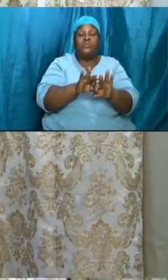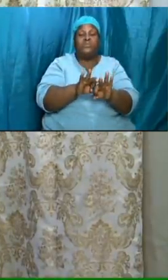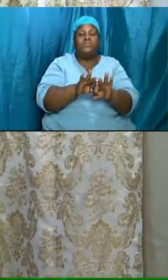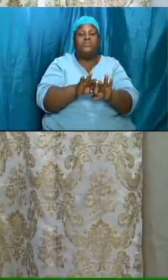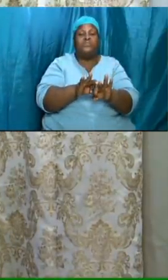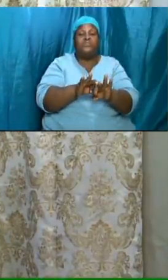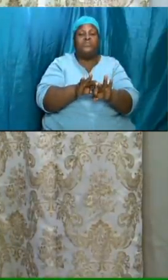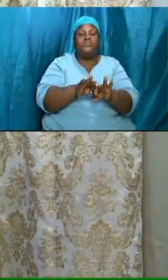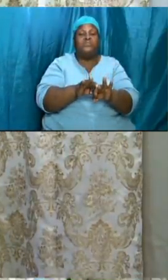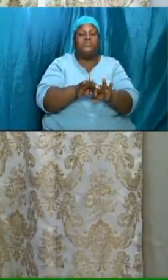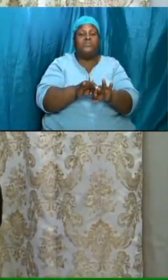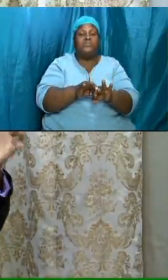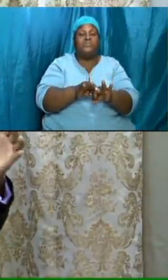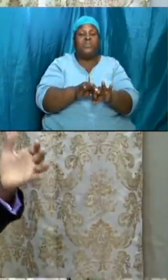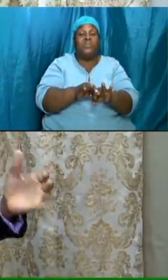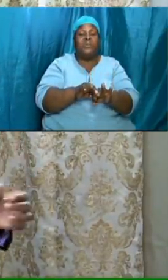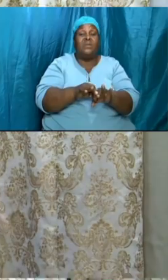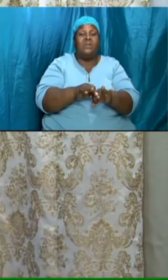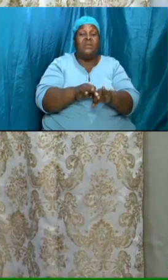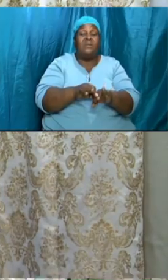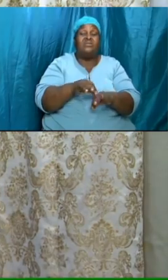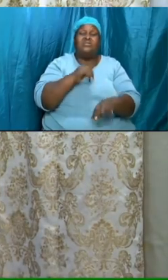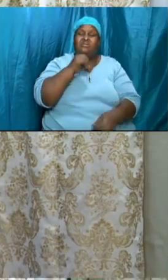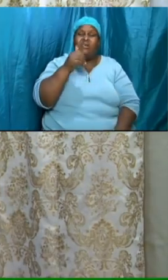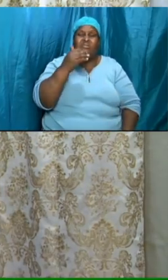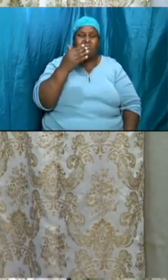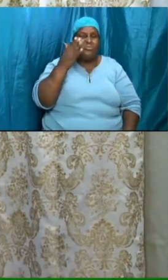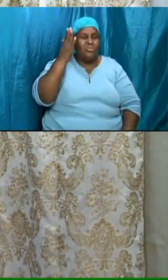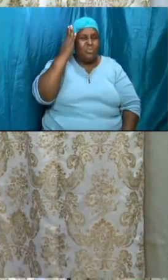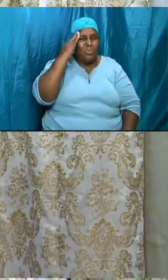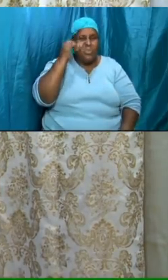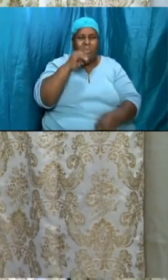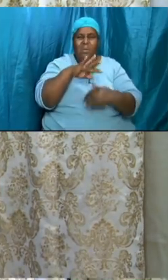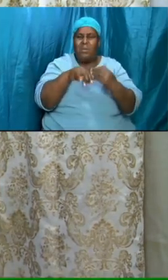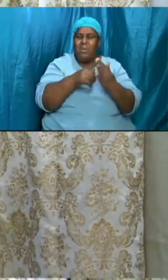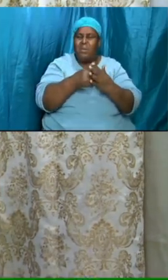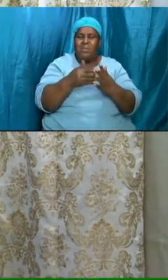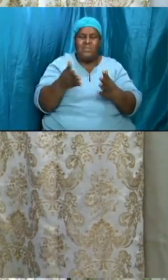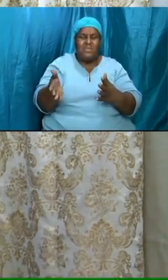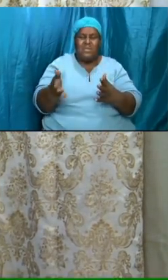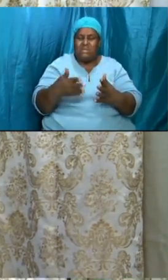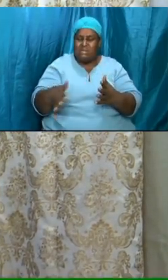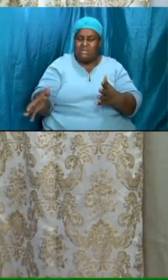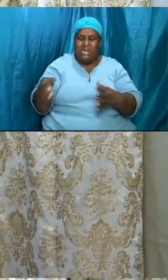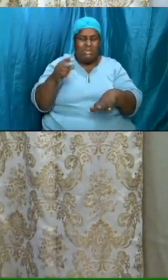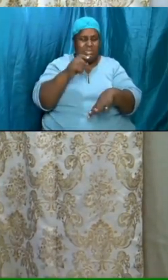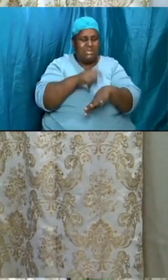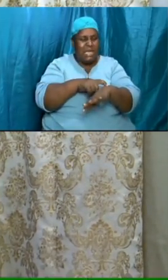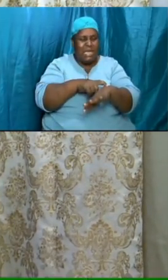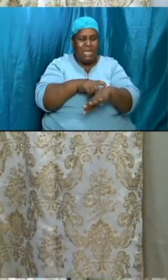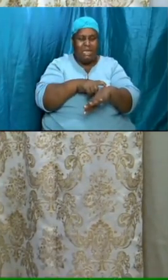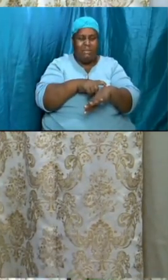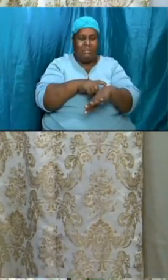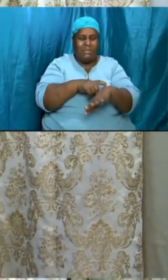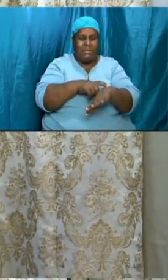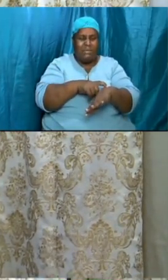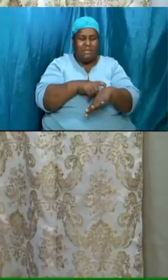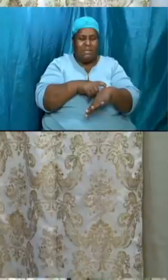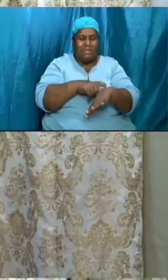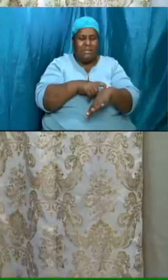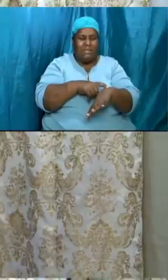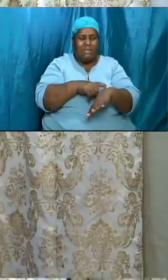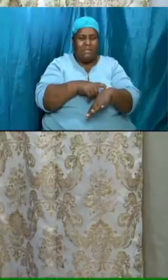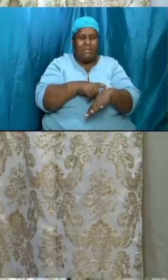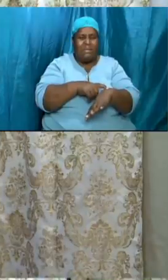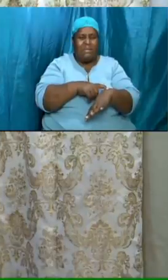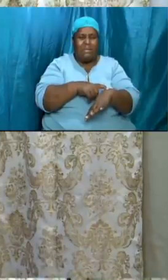is not knowing all of these things and the time and the sequencing and